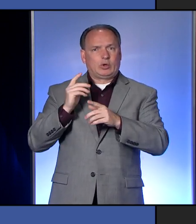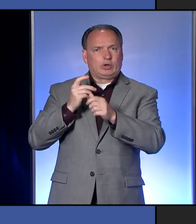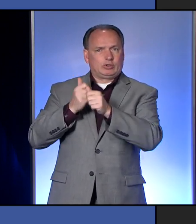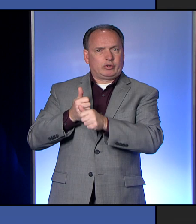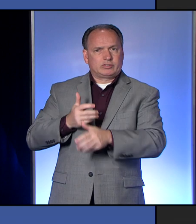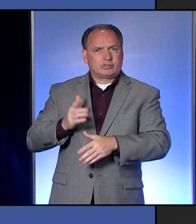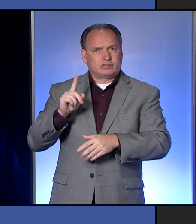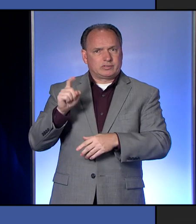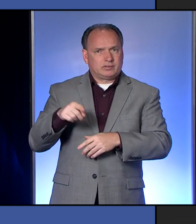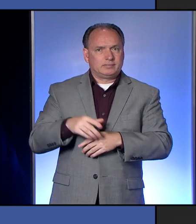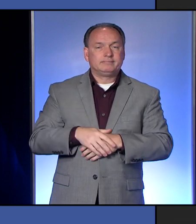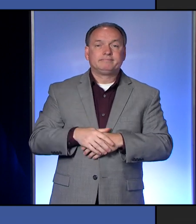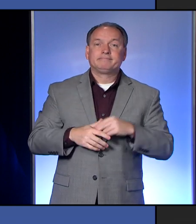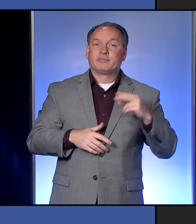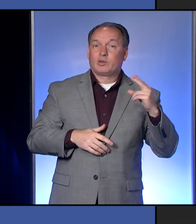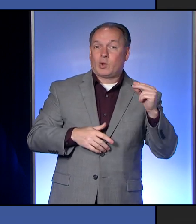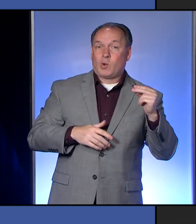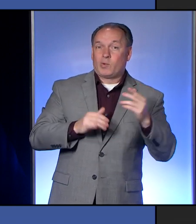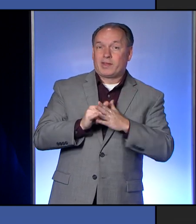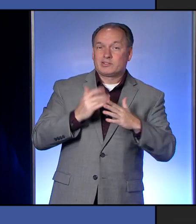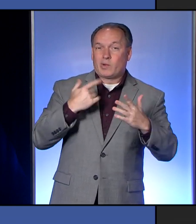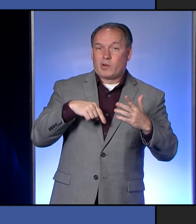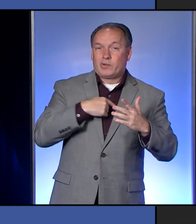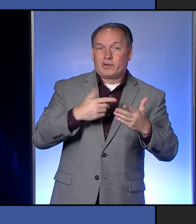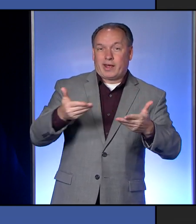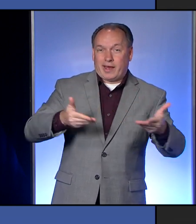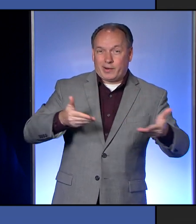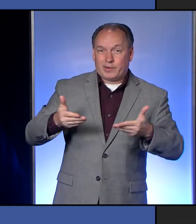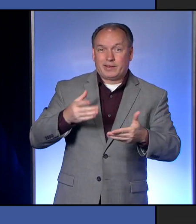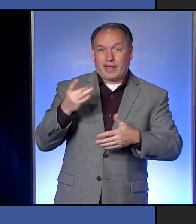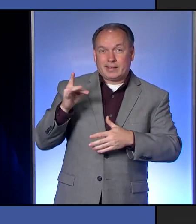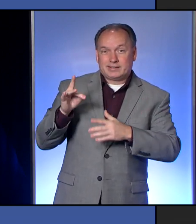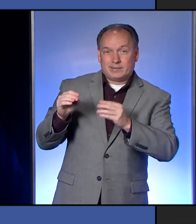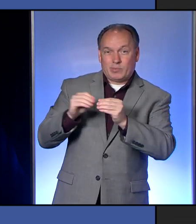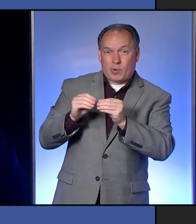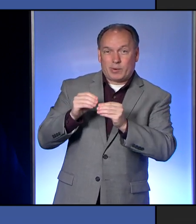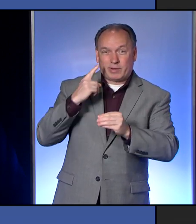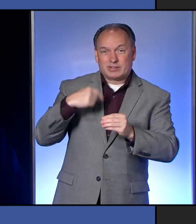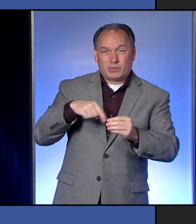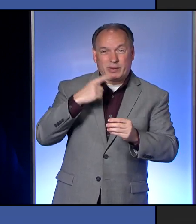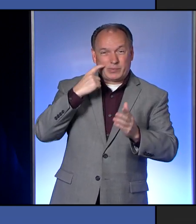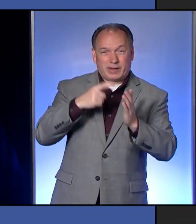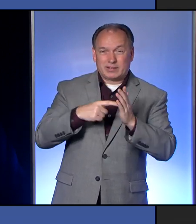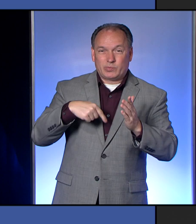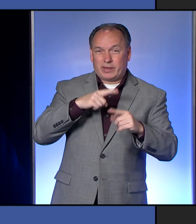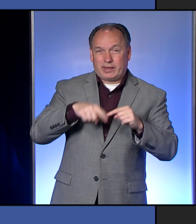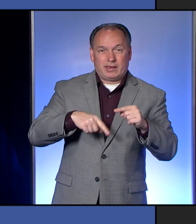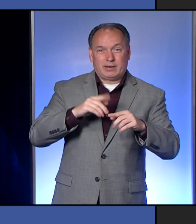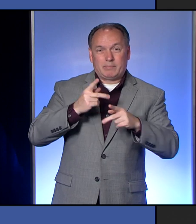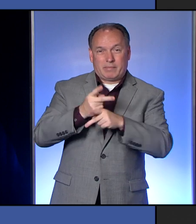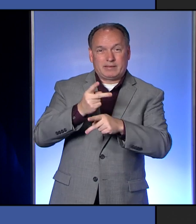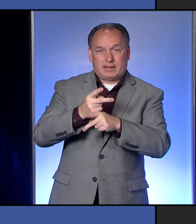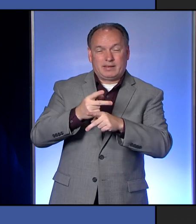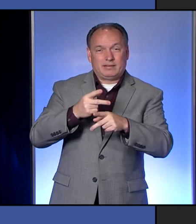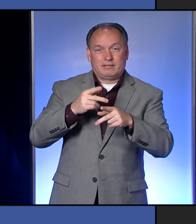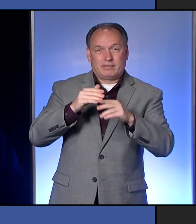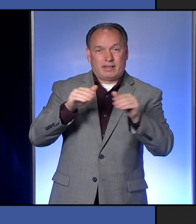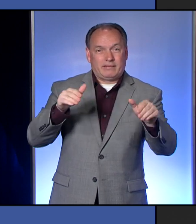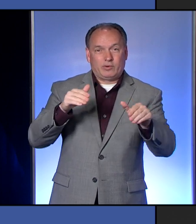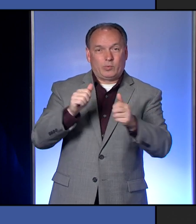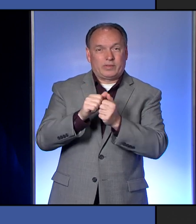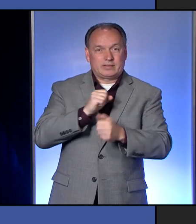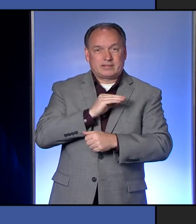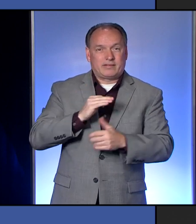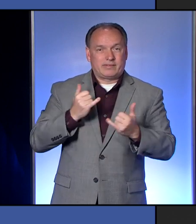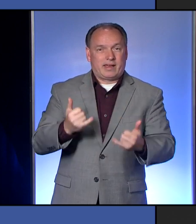I know that is why we're hiring an additional 18 because we recognize that we cannot maintain it with the staff that we have.